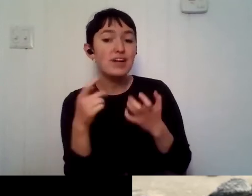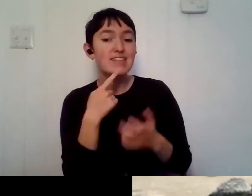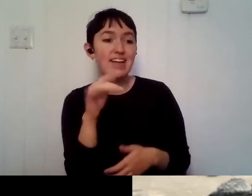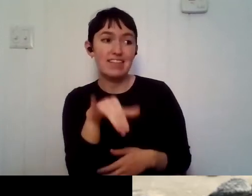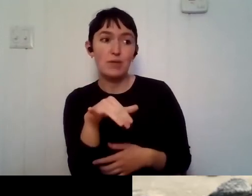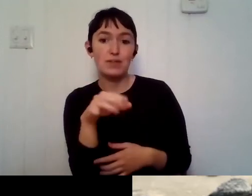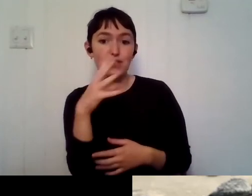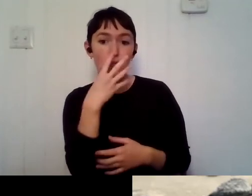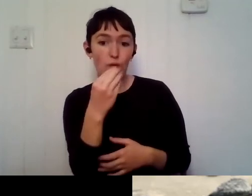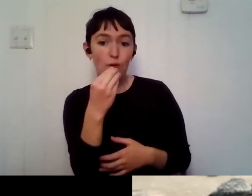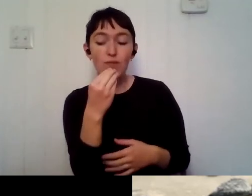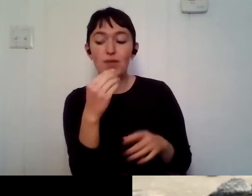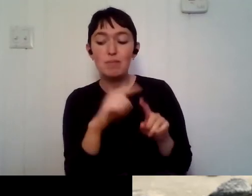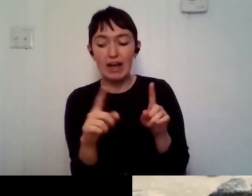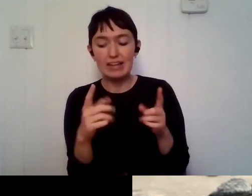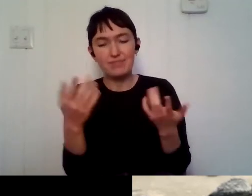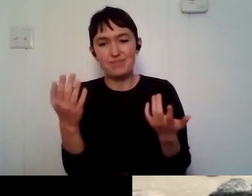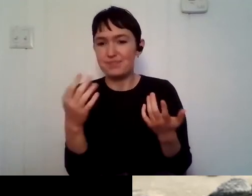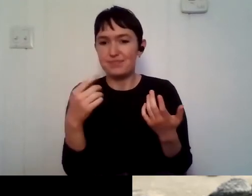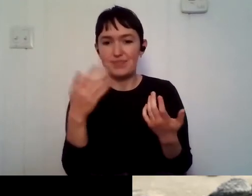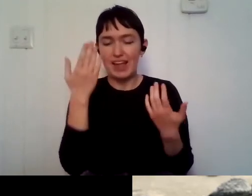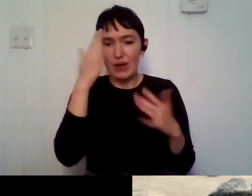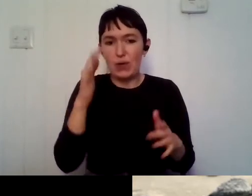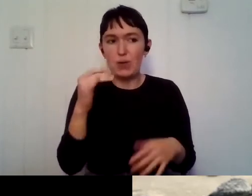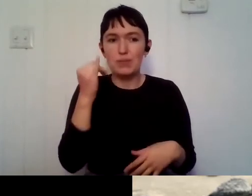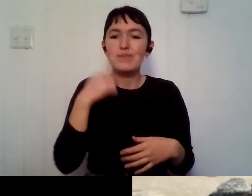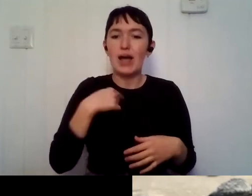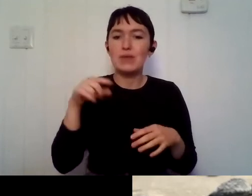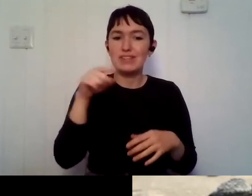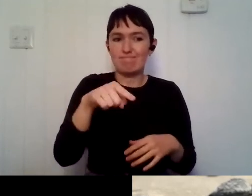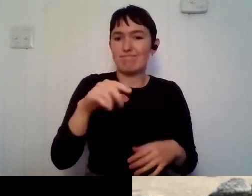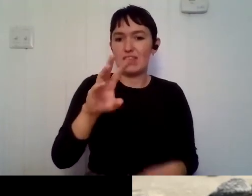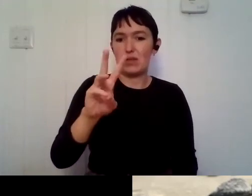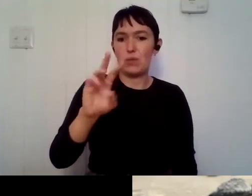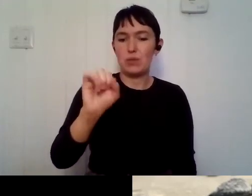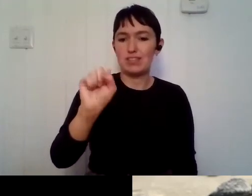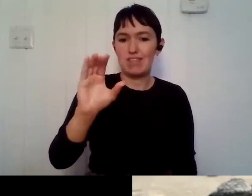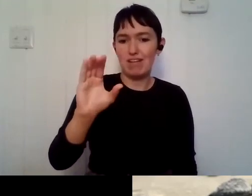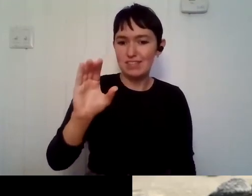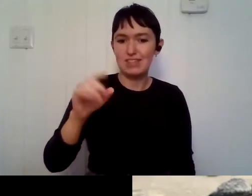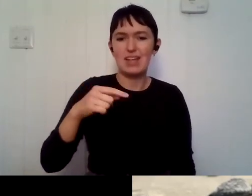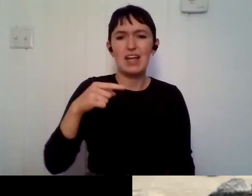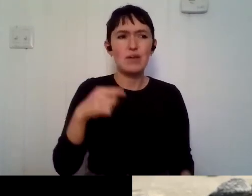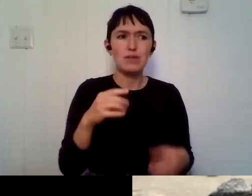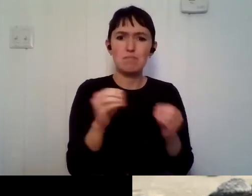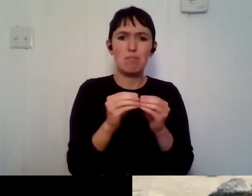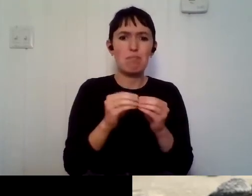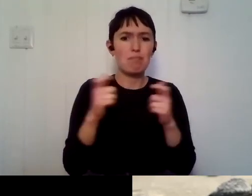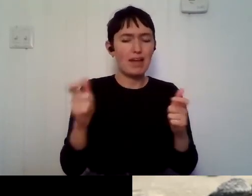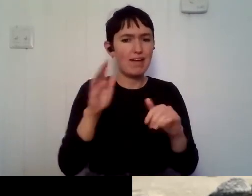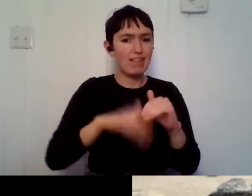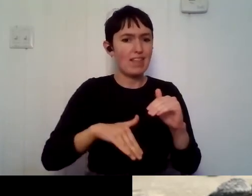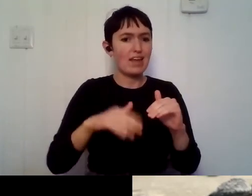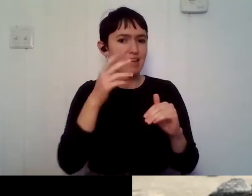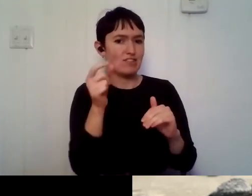and it kind of just flew by, but it was bigger than a dog. So I'm going to say it was a wolf. A probably.